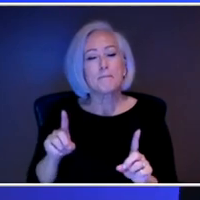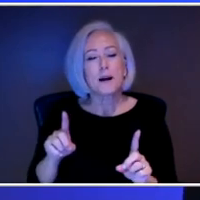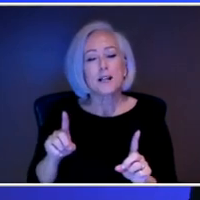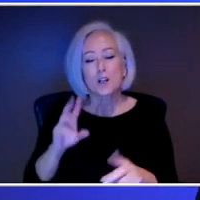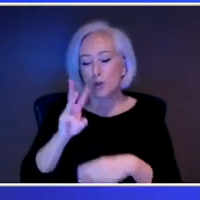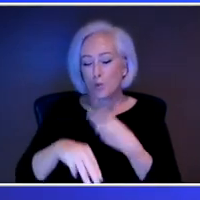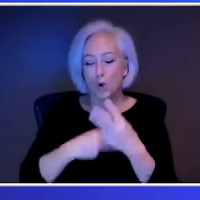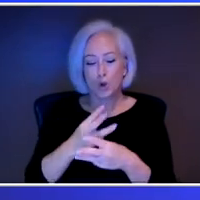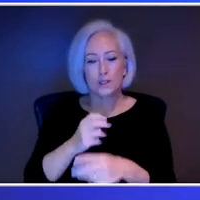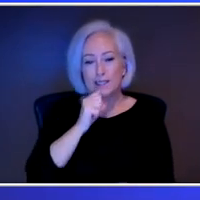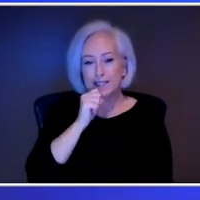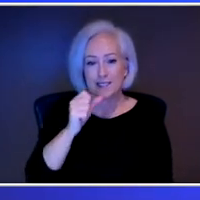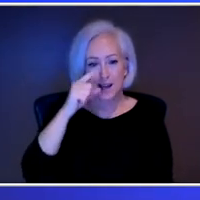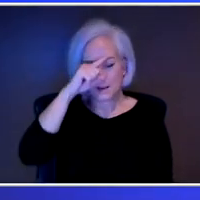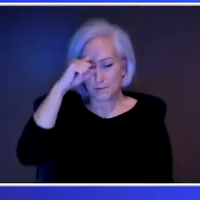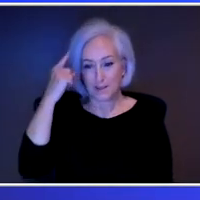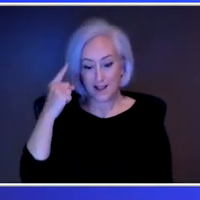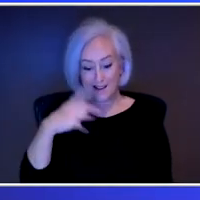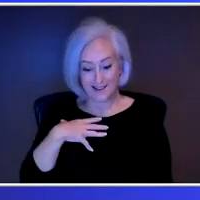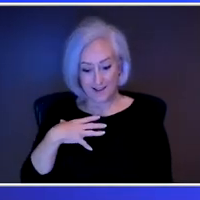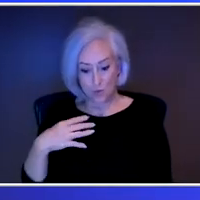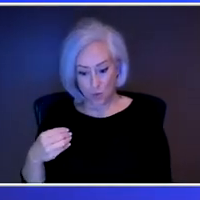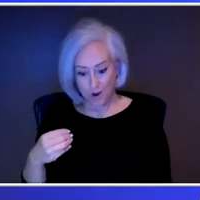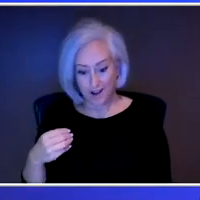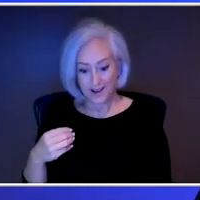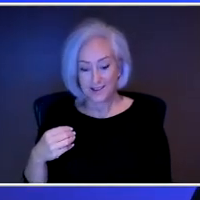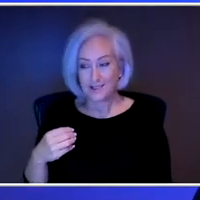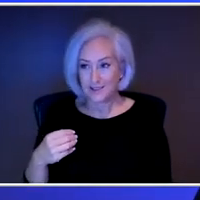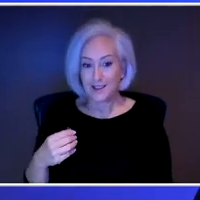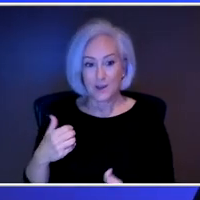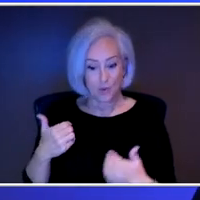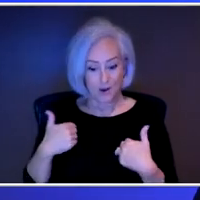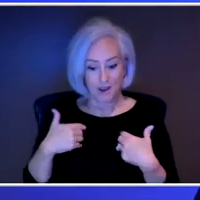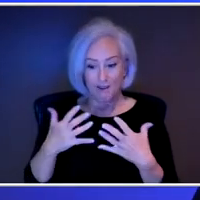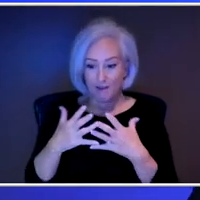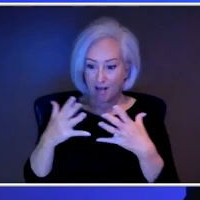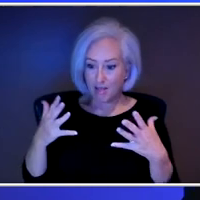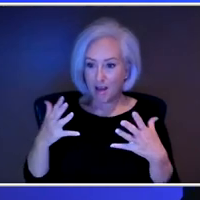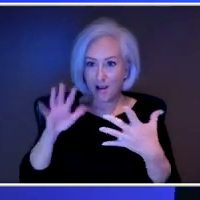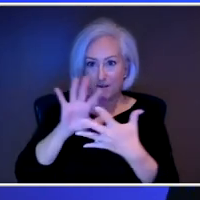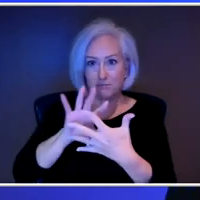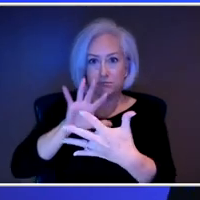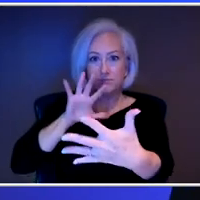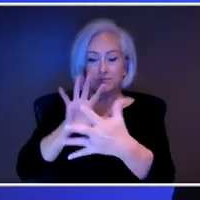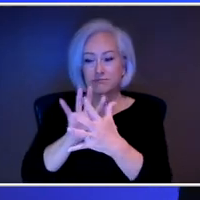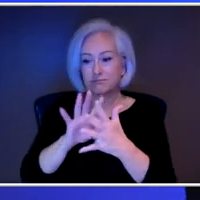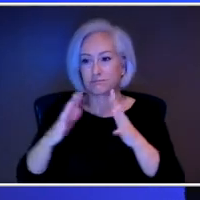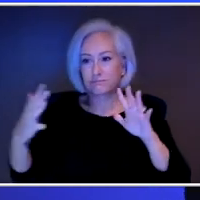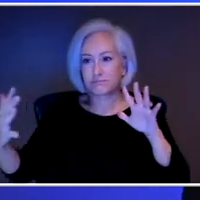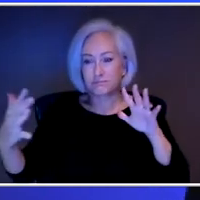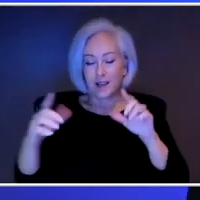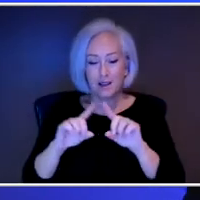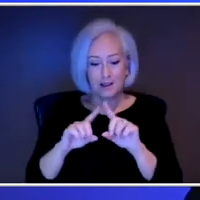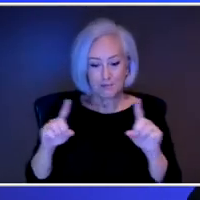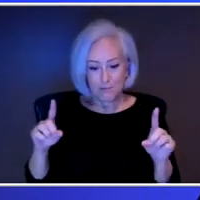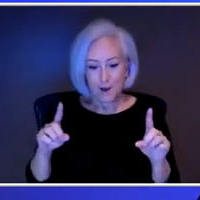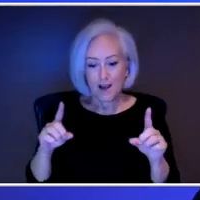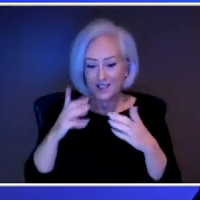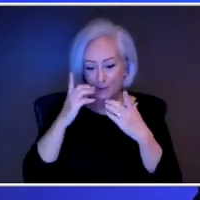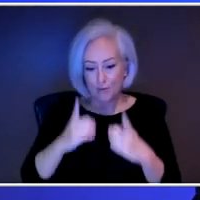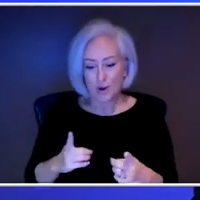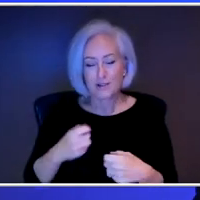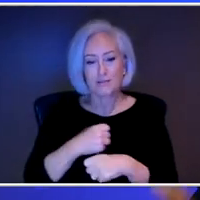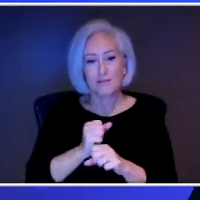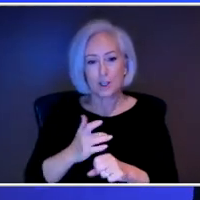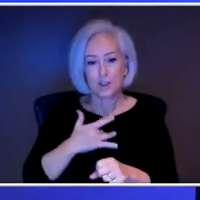convince you that it does. And, you know, once you get enough of that and you pull back from support systems, it'll